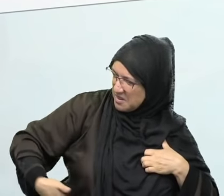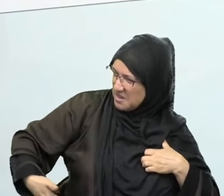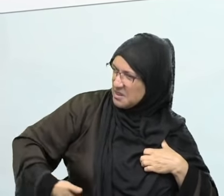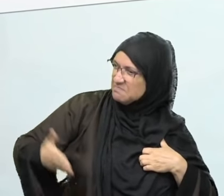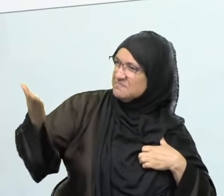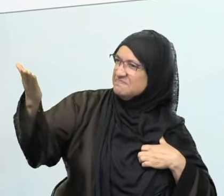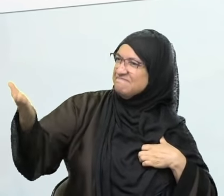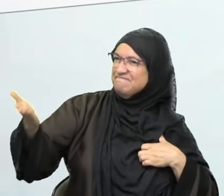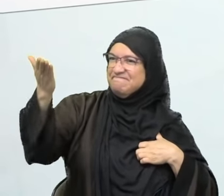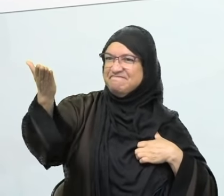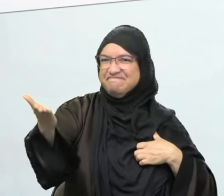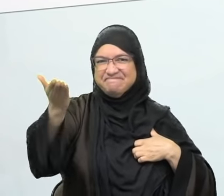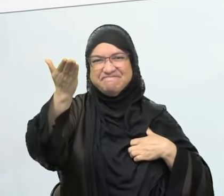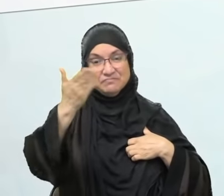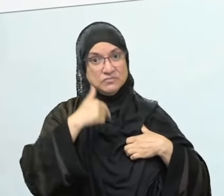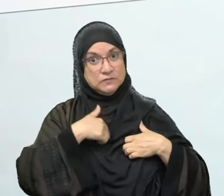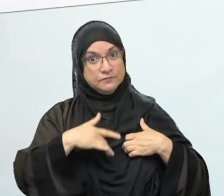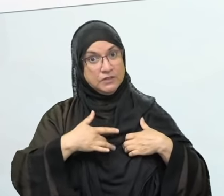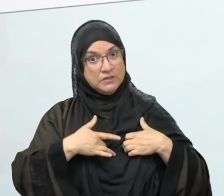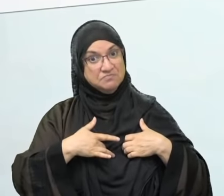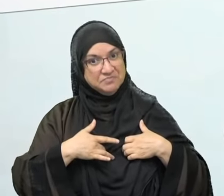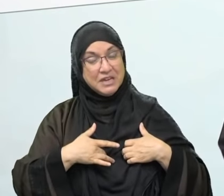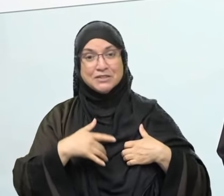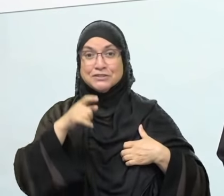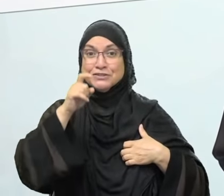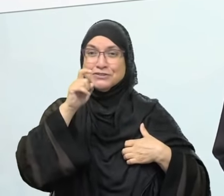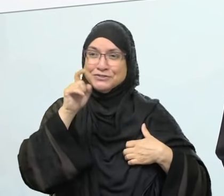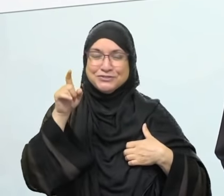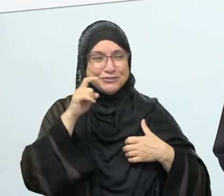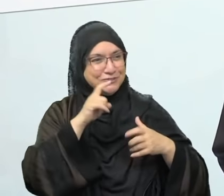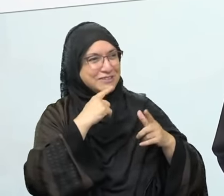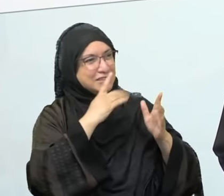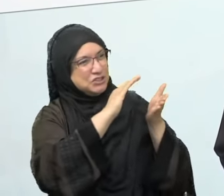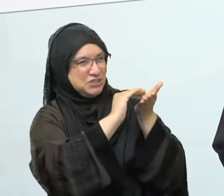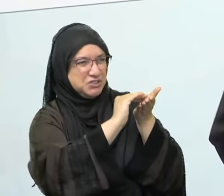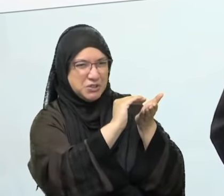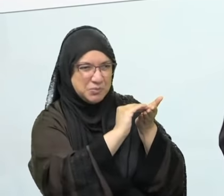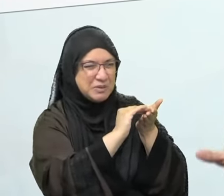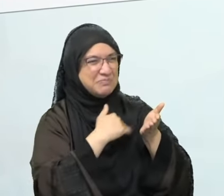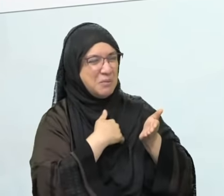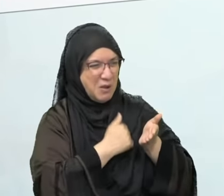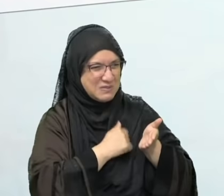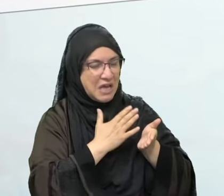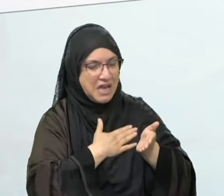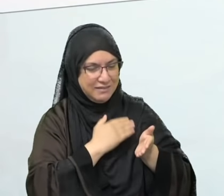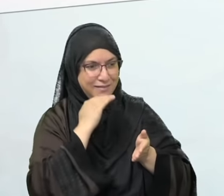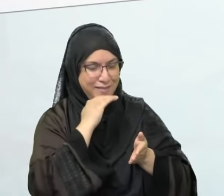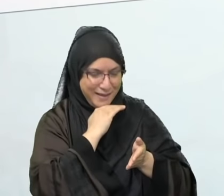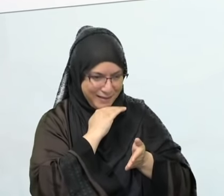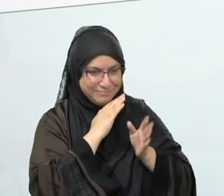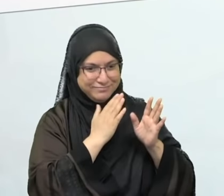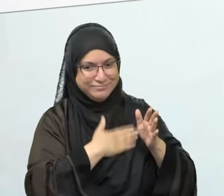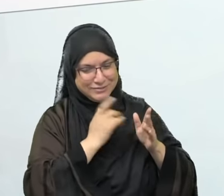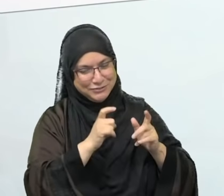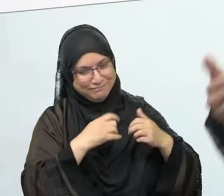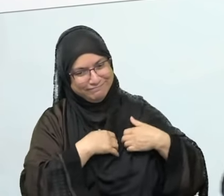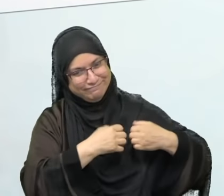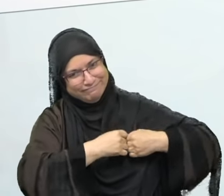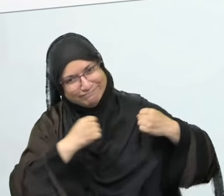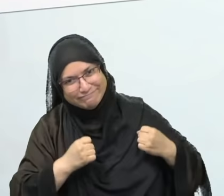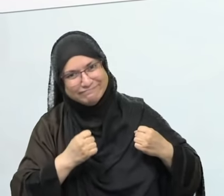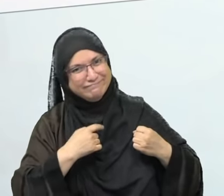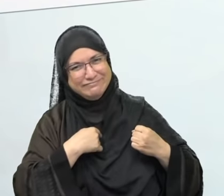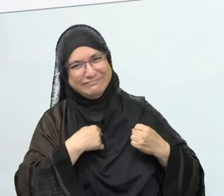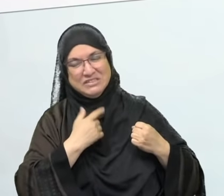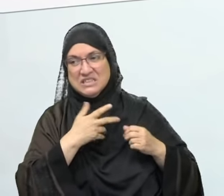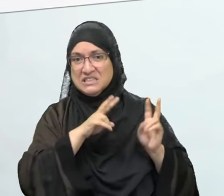person repented from their lie. It would stay with him. It would bother him sallallahu alayhi wa sallam when you lied in his presence until he knew